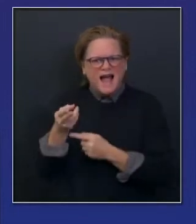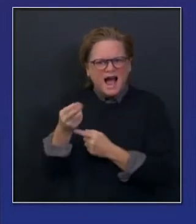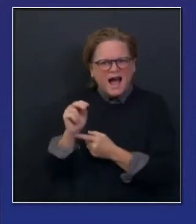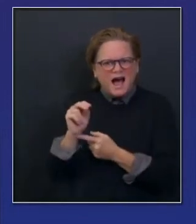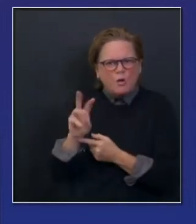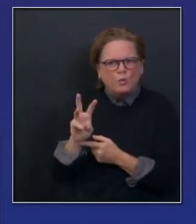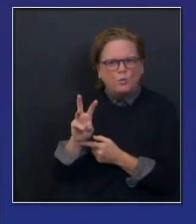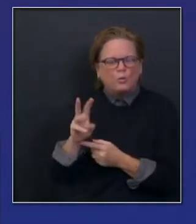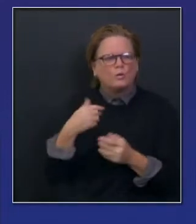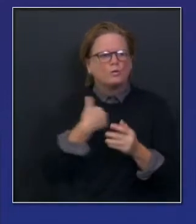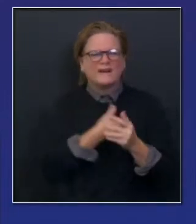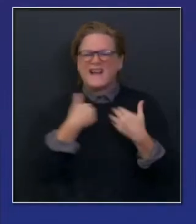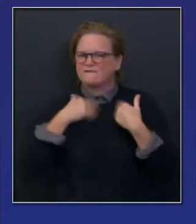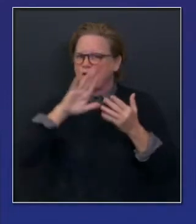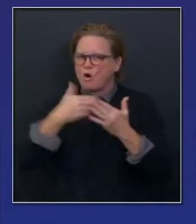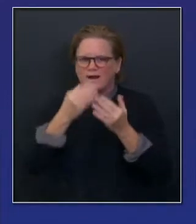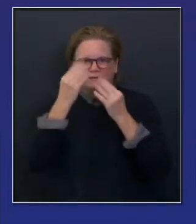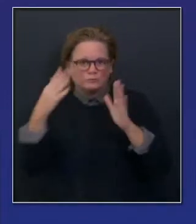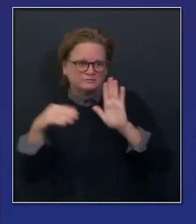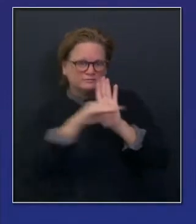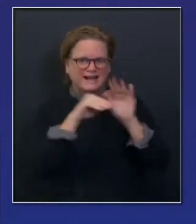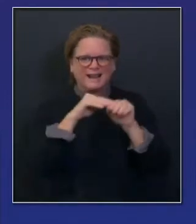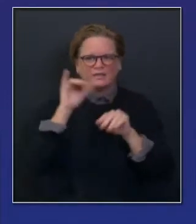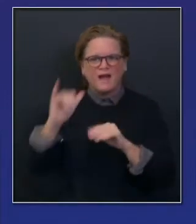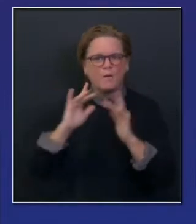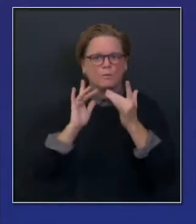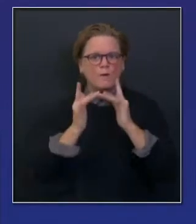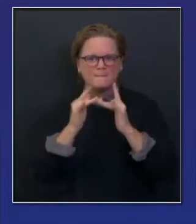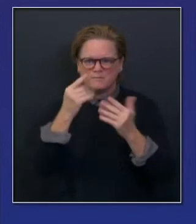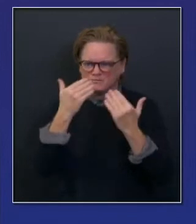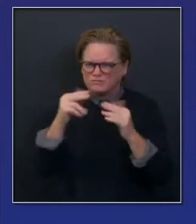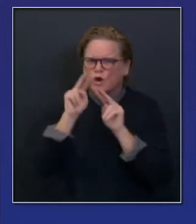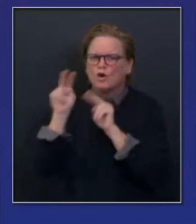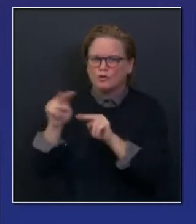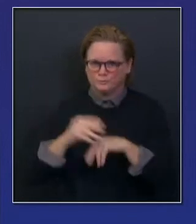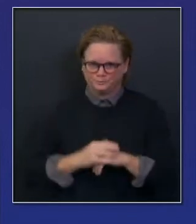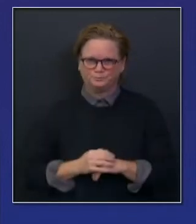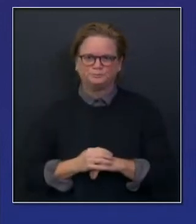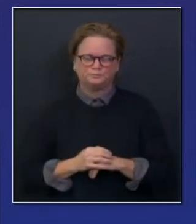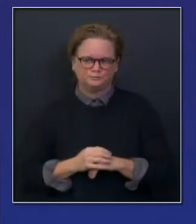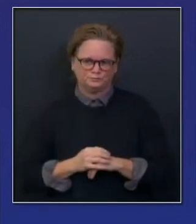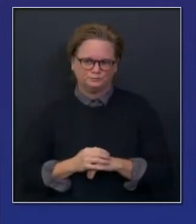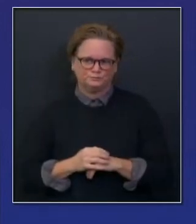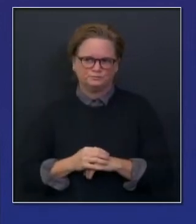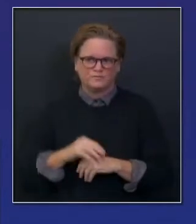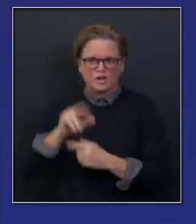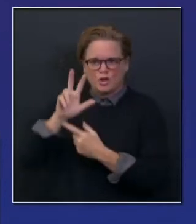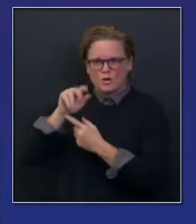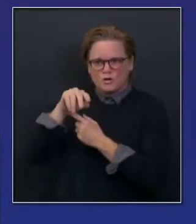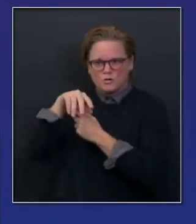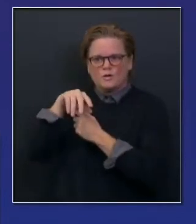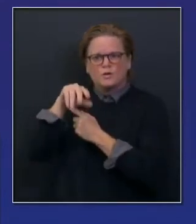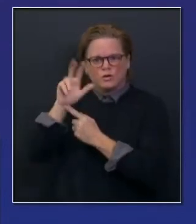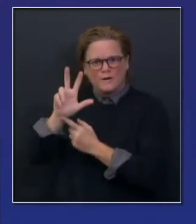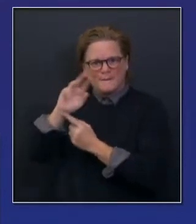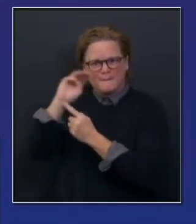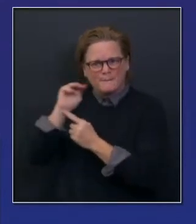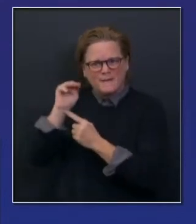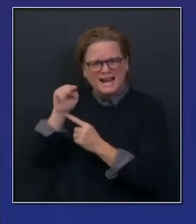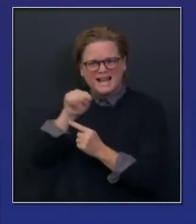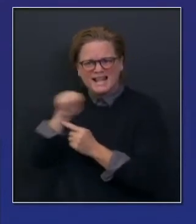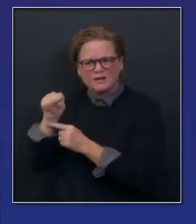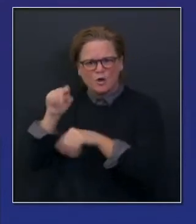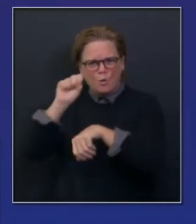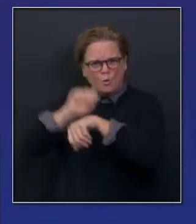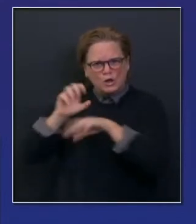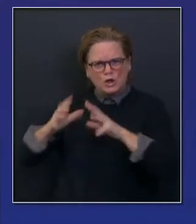you a sense of the universe of roughly a three million person universe, healthcare workers and residents and staff and long-term